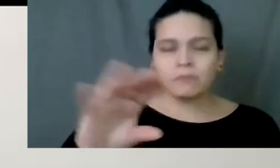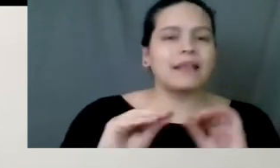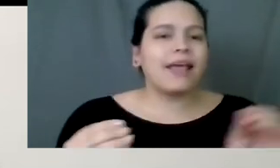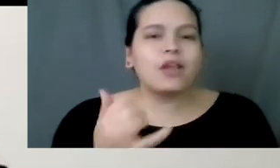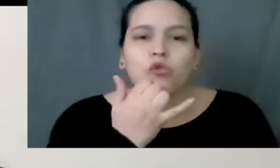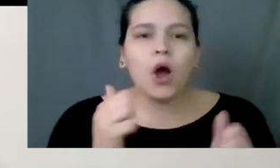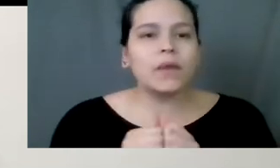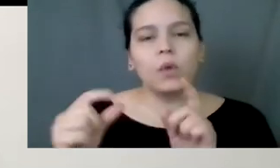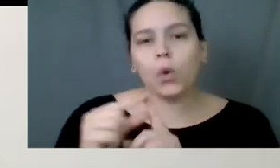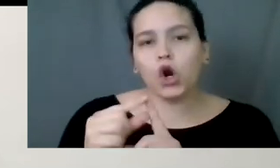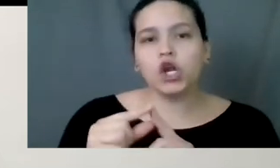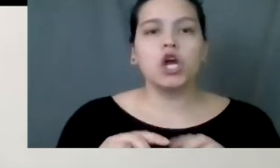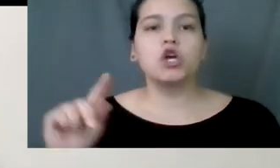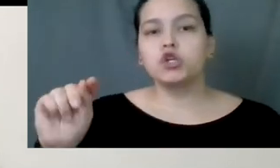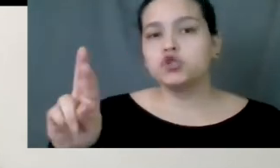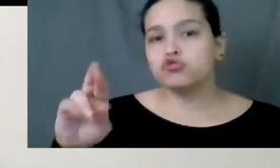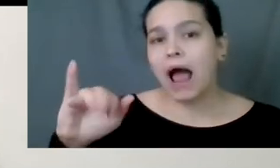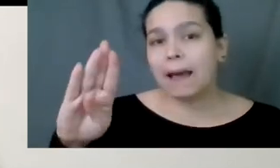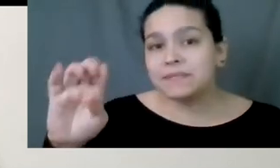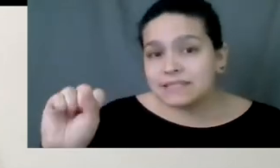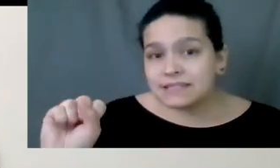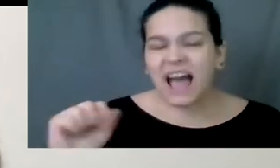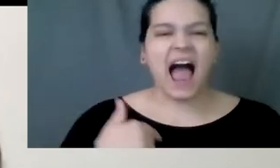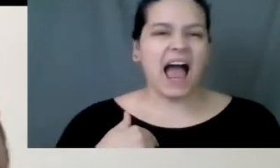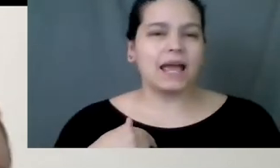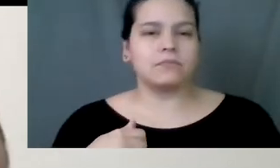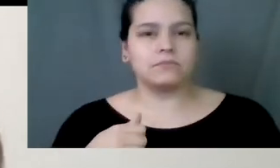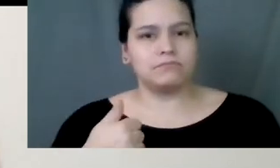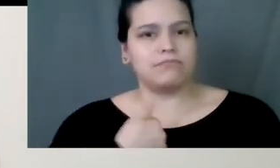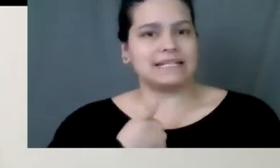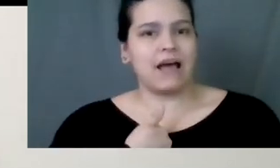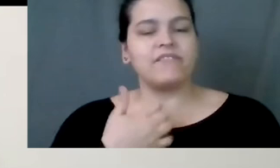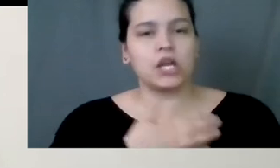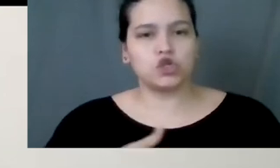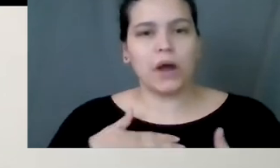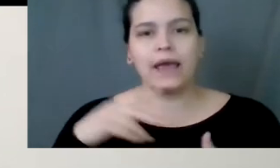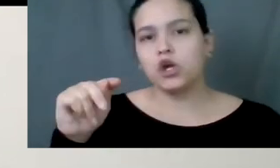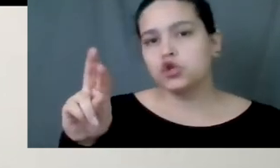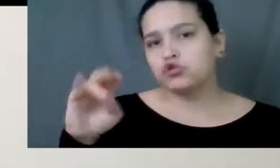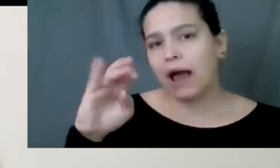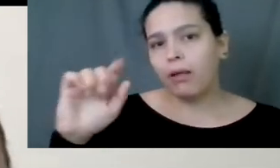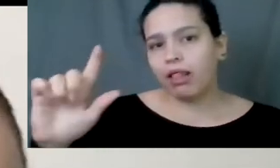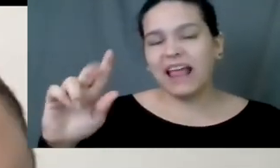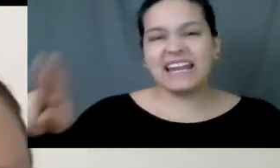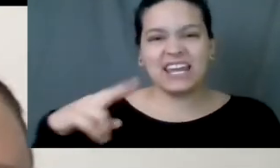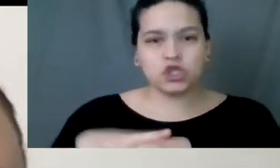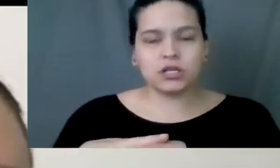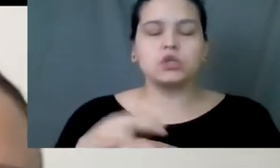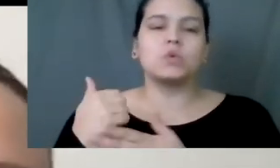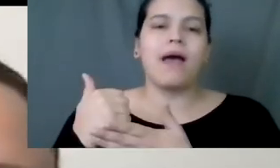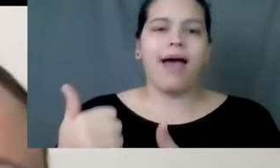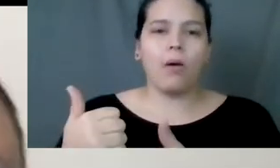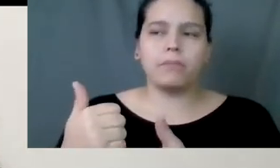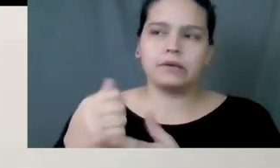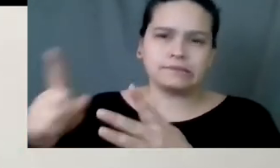Nothing wrong with saying the word tribes. I personally like to say tribal nation to help hammer home